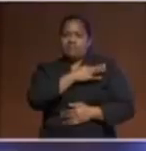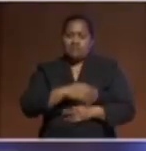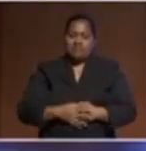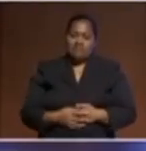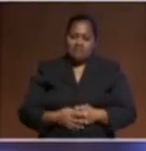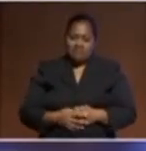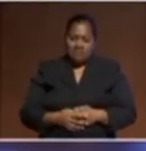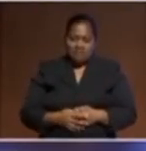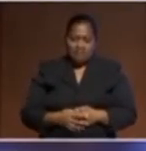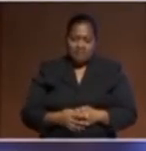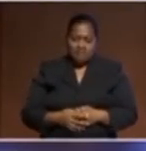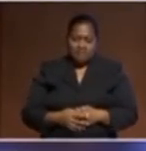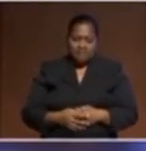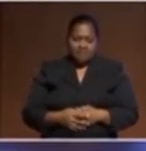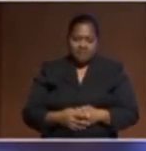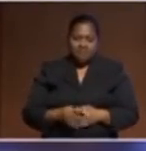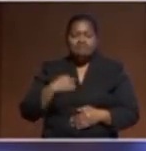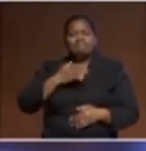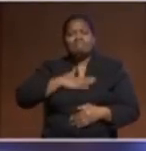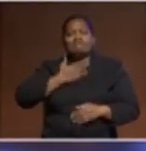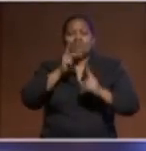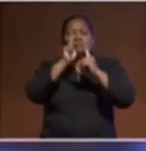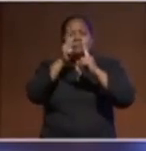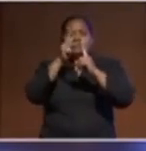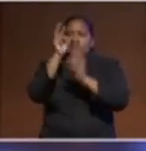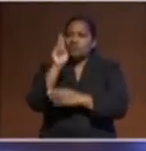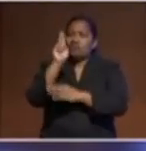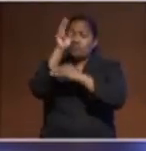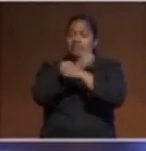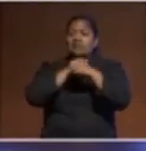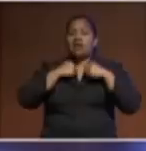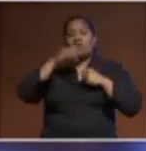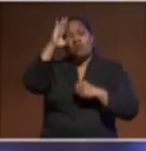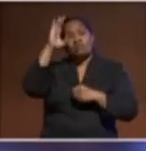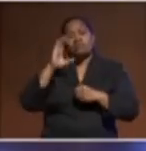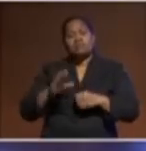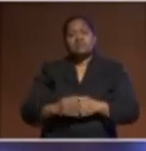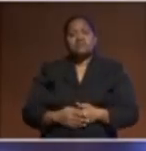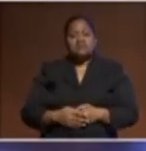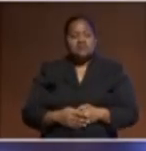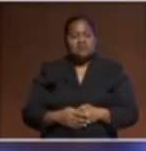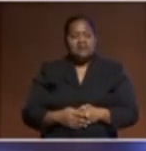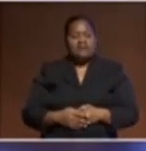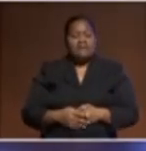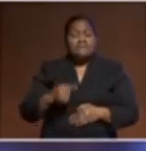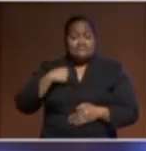in politics and to represent our country. And so I was a member of Congress and to